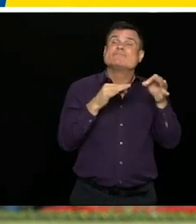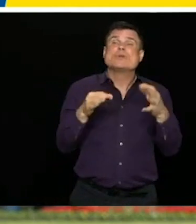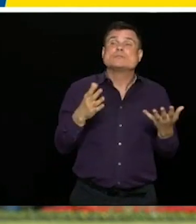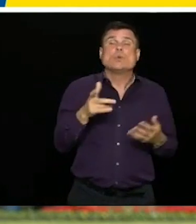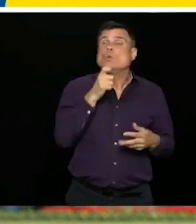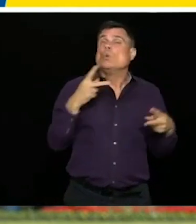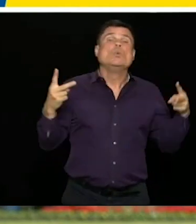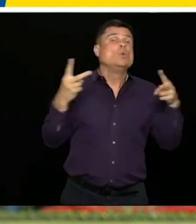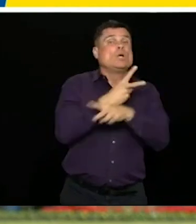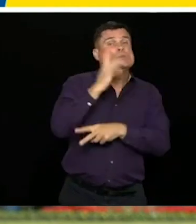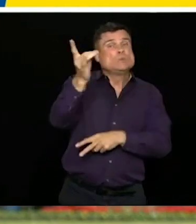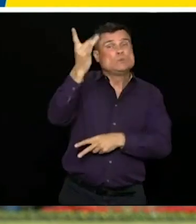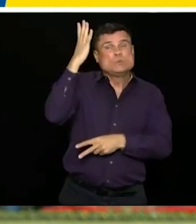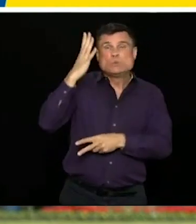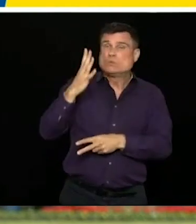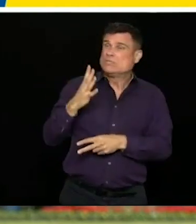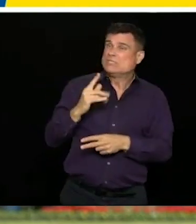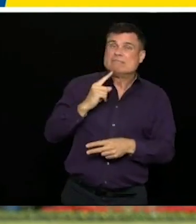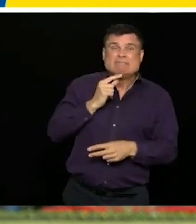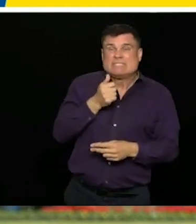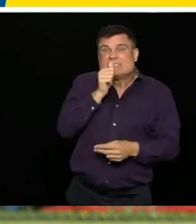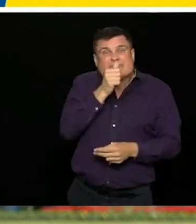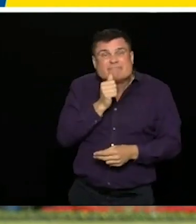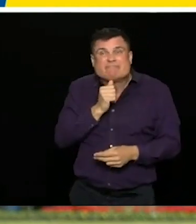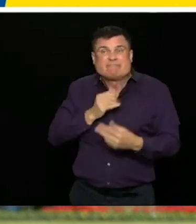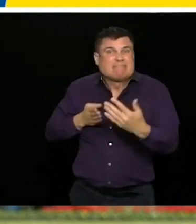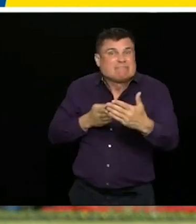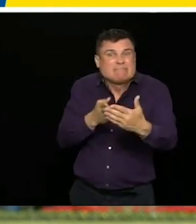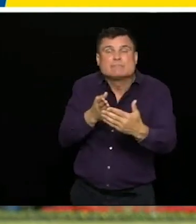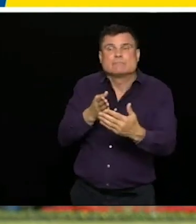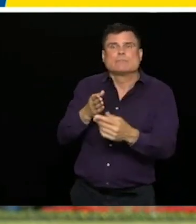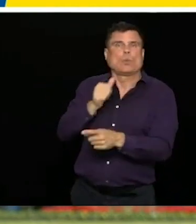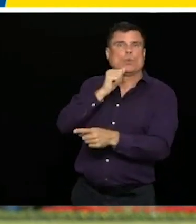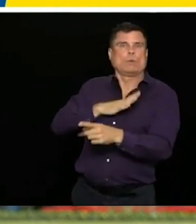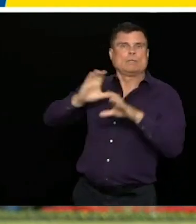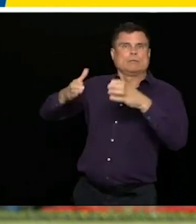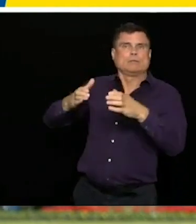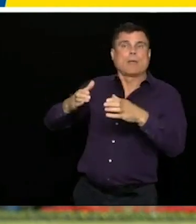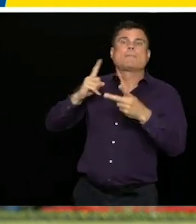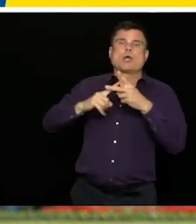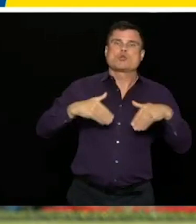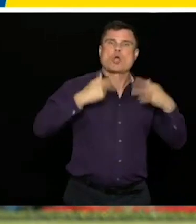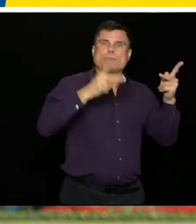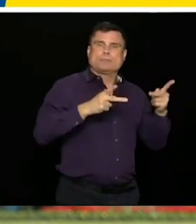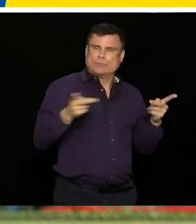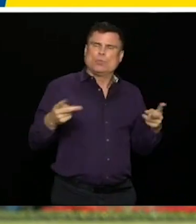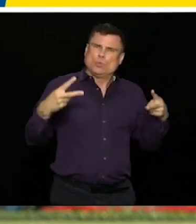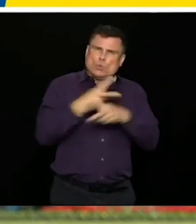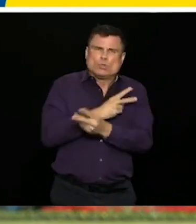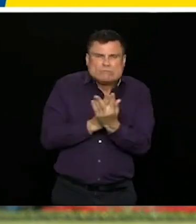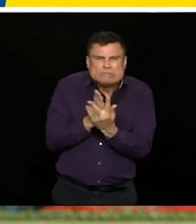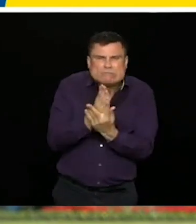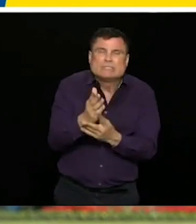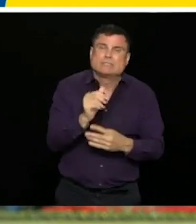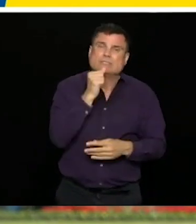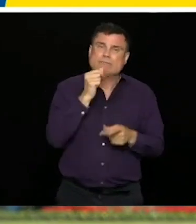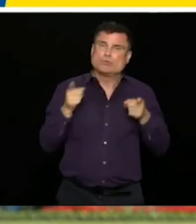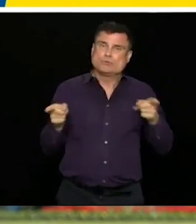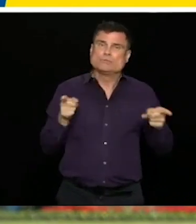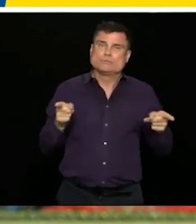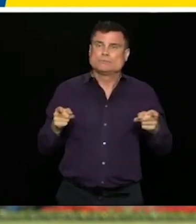government, not just those that are already being delivered based on budget 2020, but how we can use the $1.5 billion